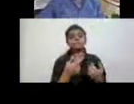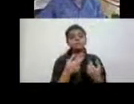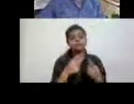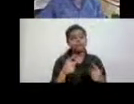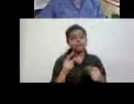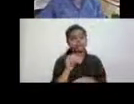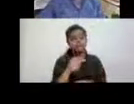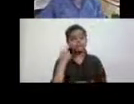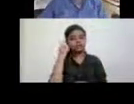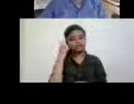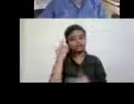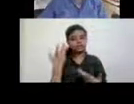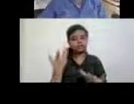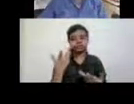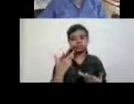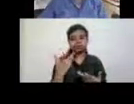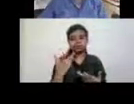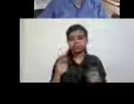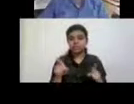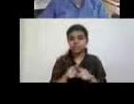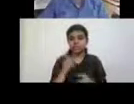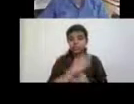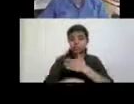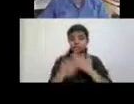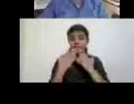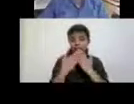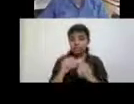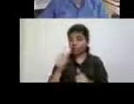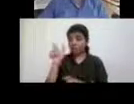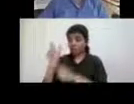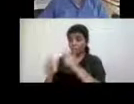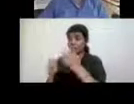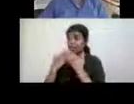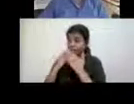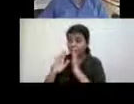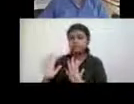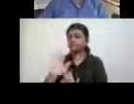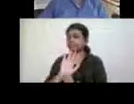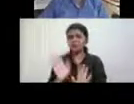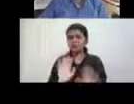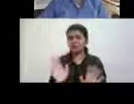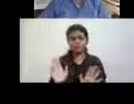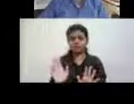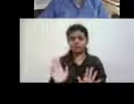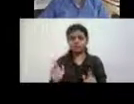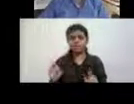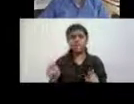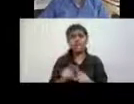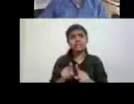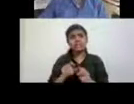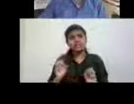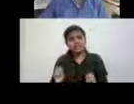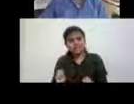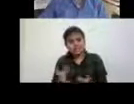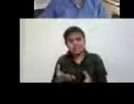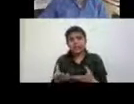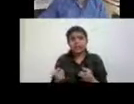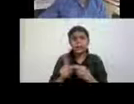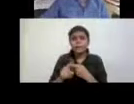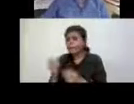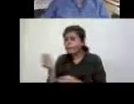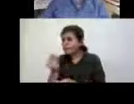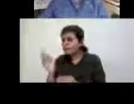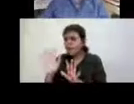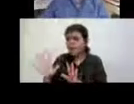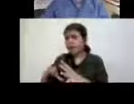there's almost nobody who does disability studies in the Ivy League. It's beginning to happen. There are a few people, but